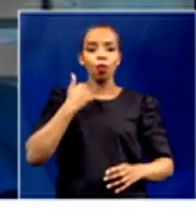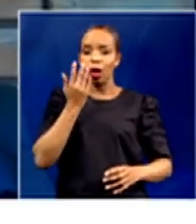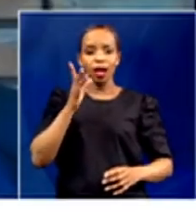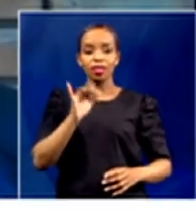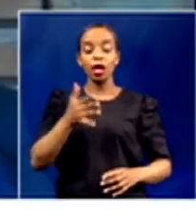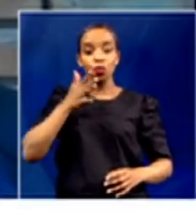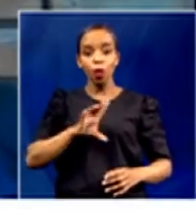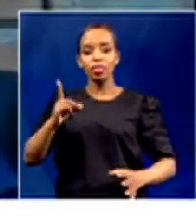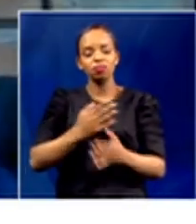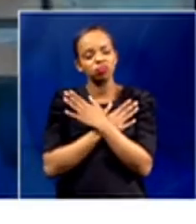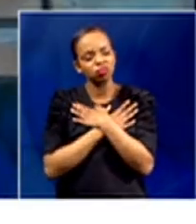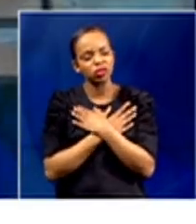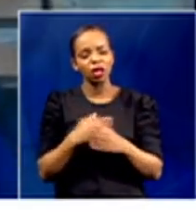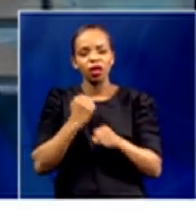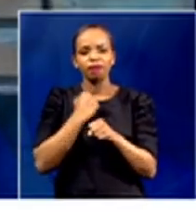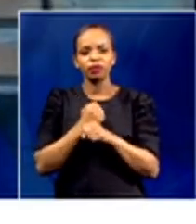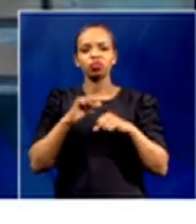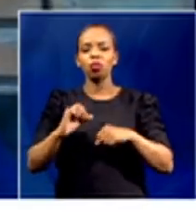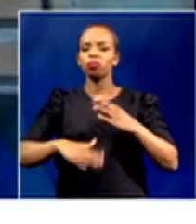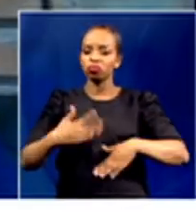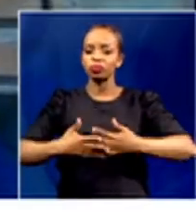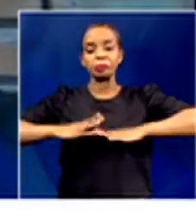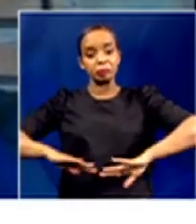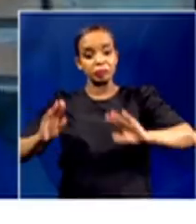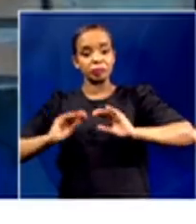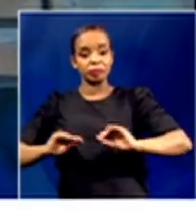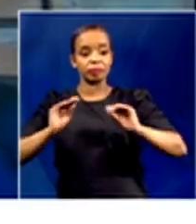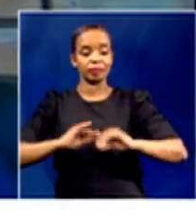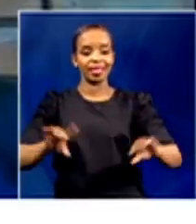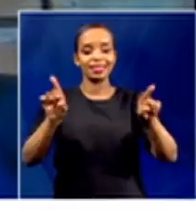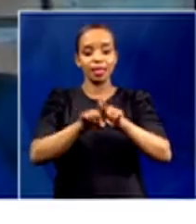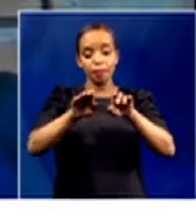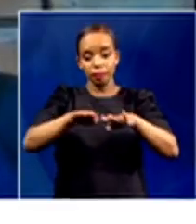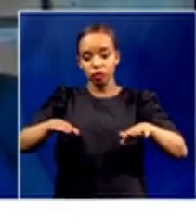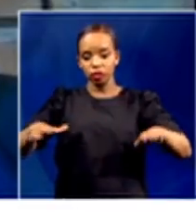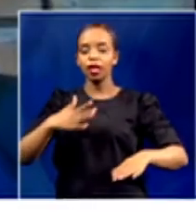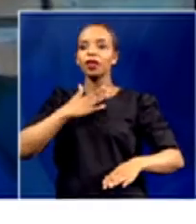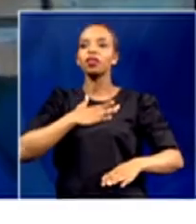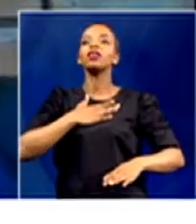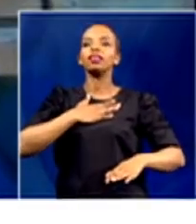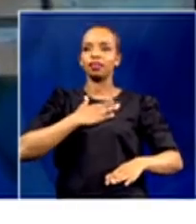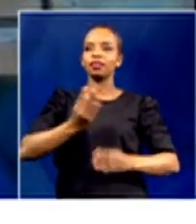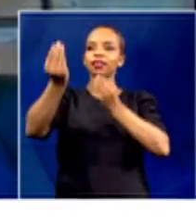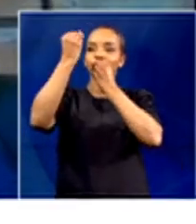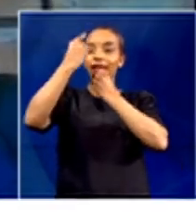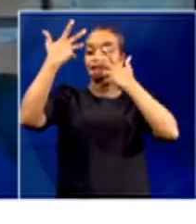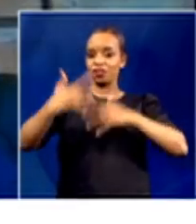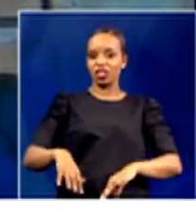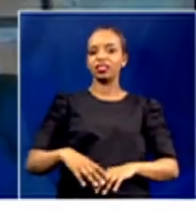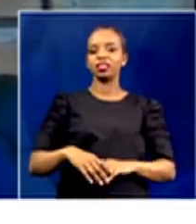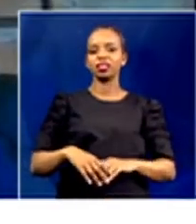the job they're doing. And of course, so that those children feel that they have been taught. The universities will wait for us.